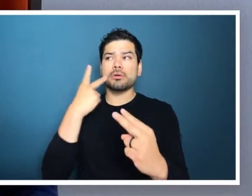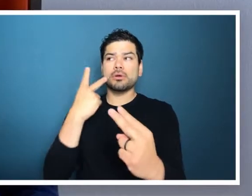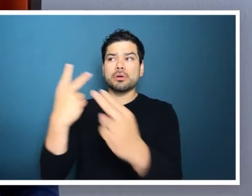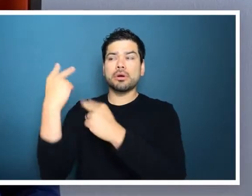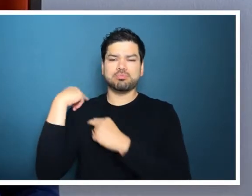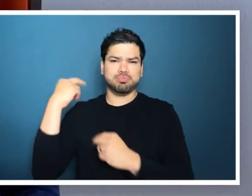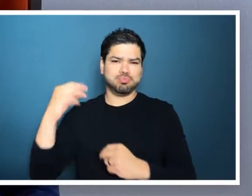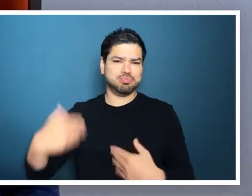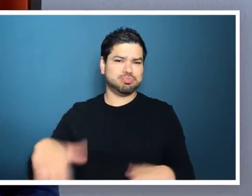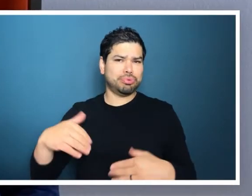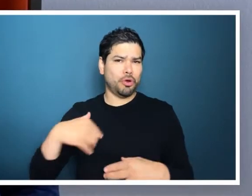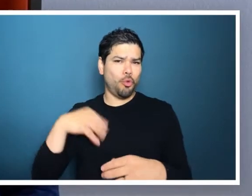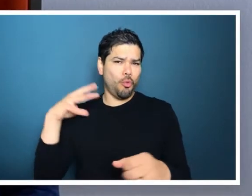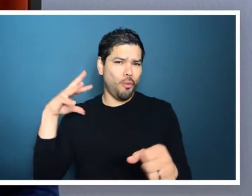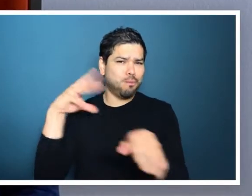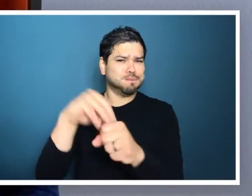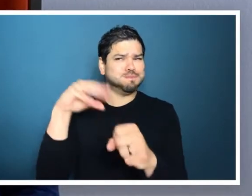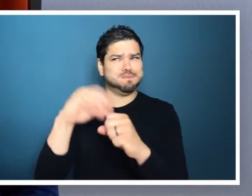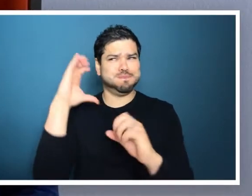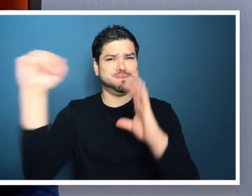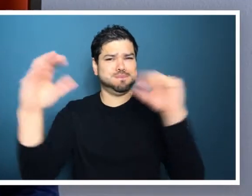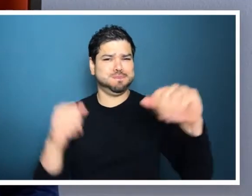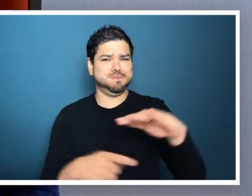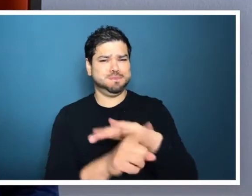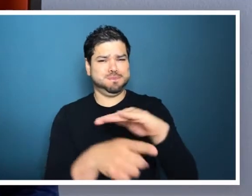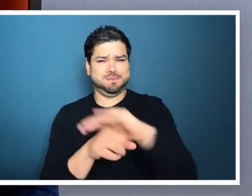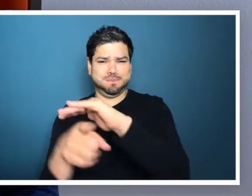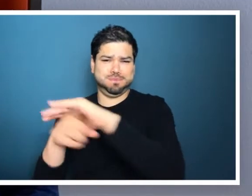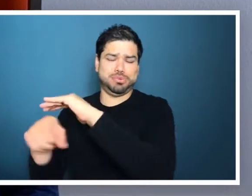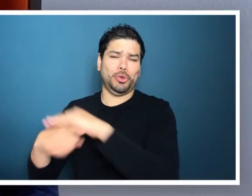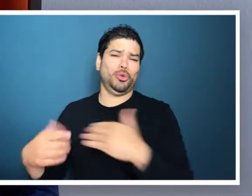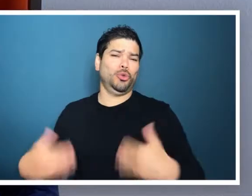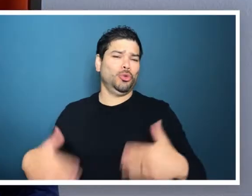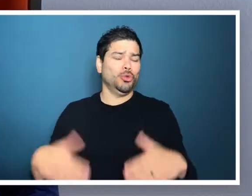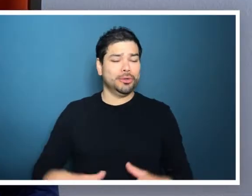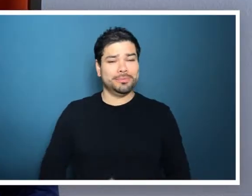back, all of the times that I've been really active in the outdoors,